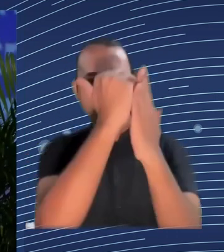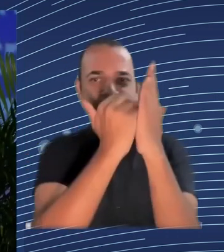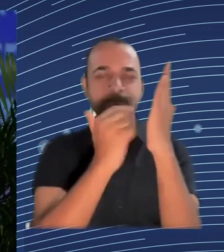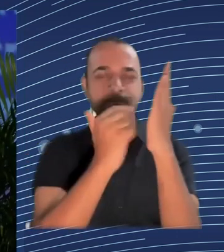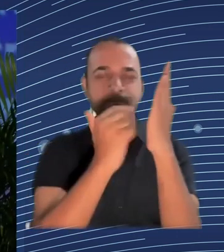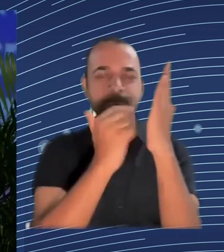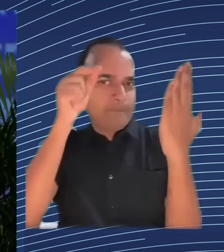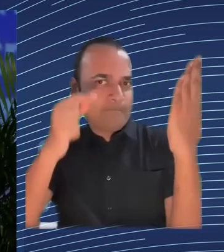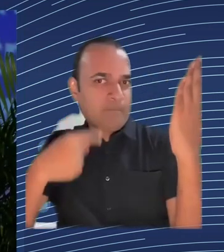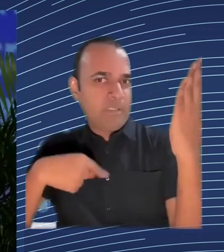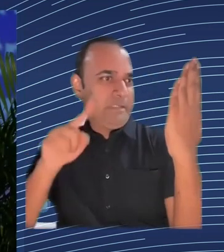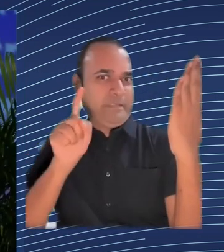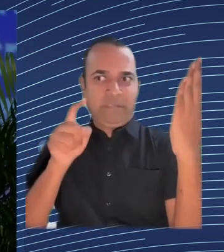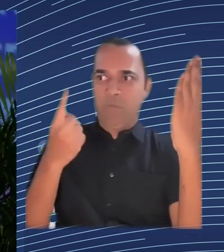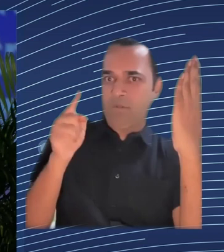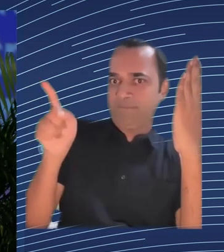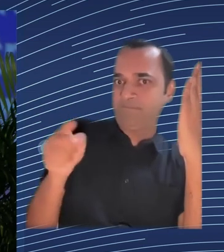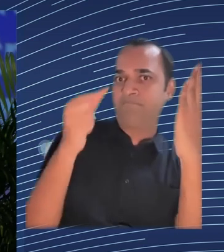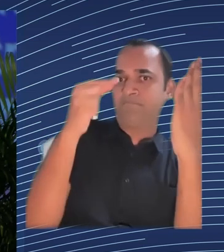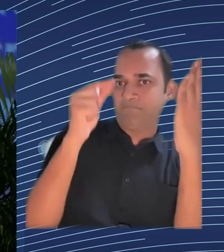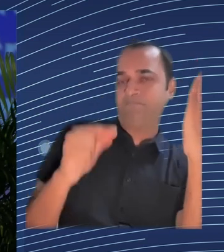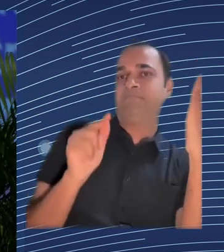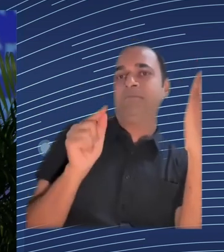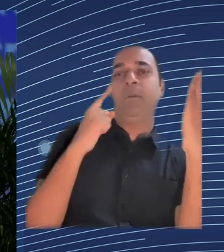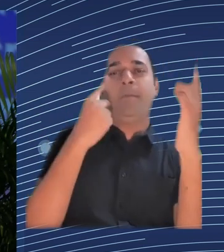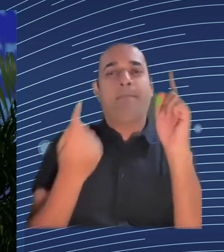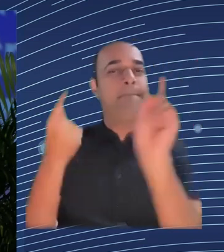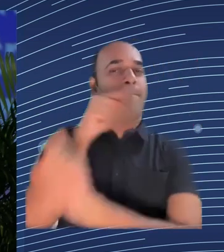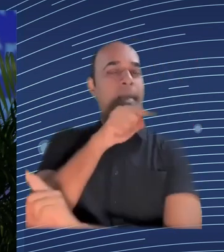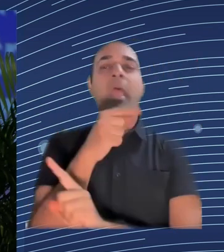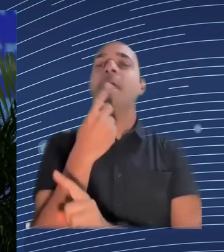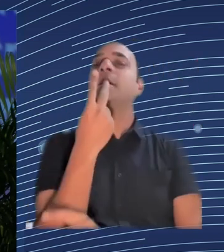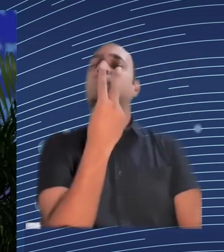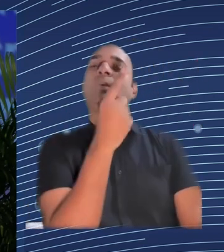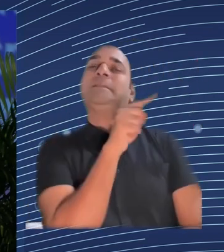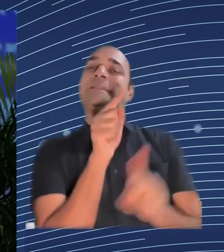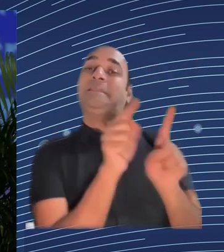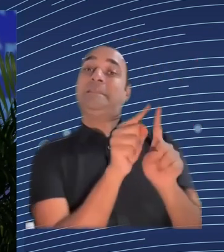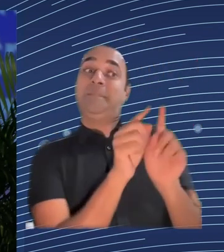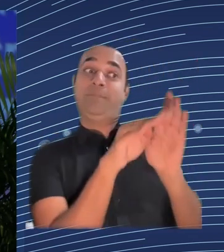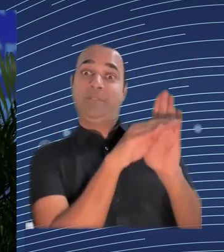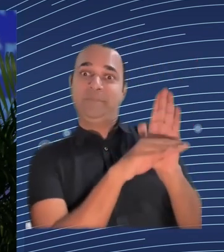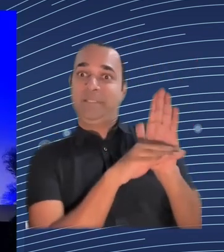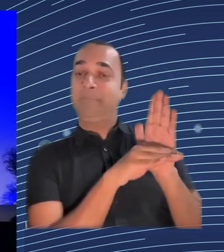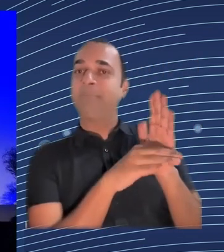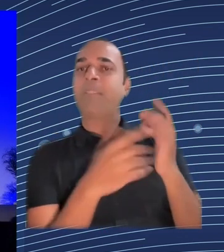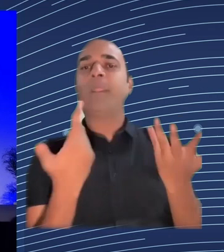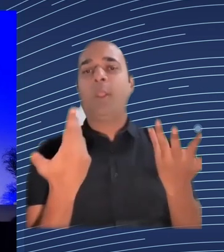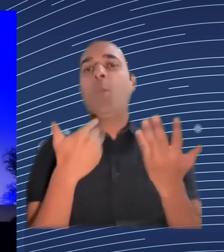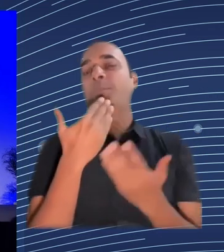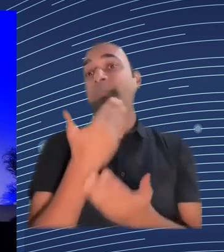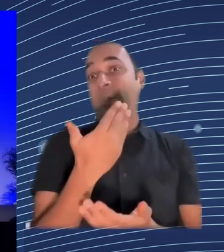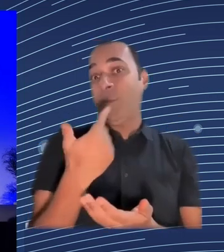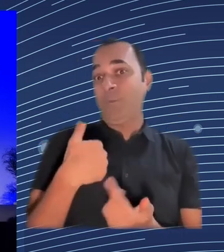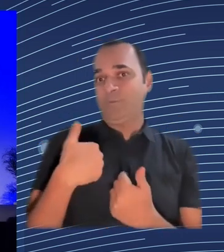be or should employers be about their algorithms I mean I think you have some experience from Spain there as well please tell